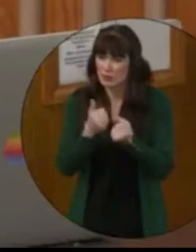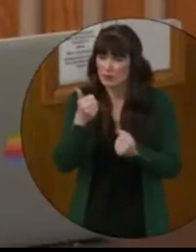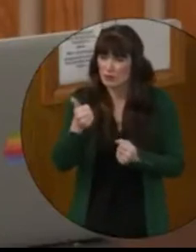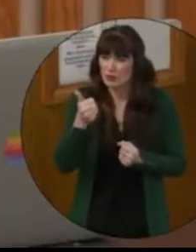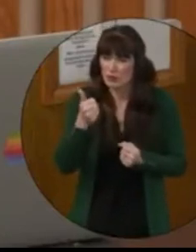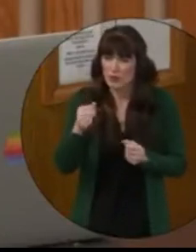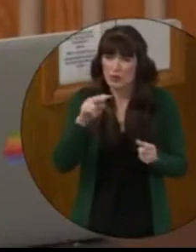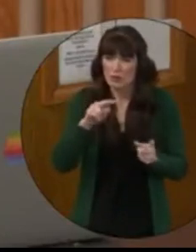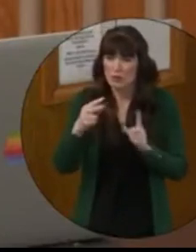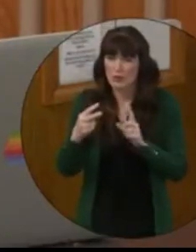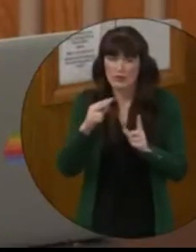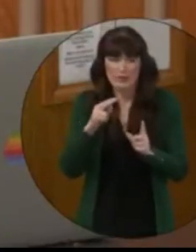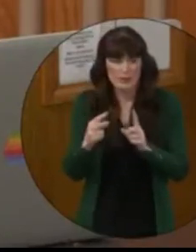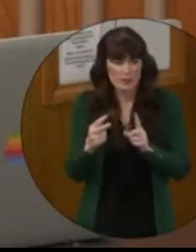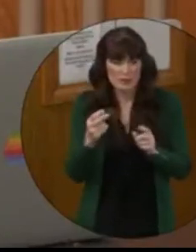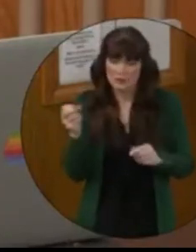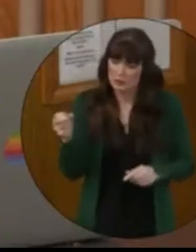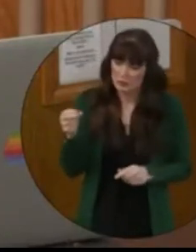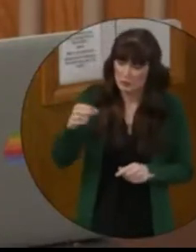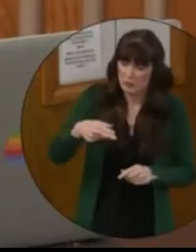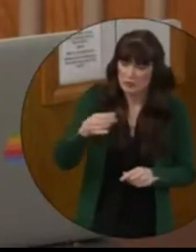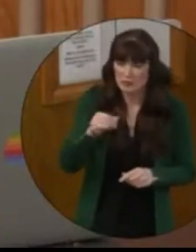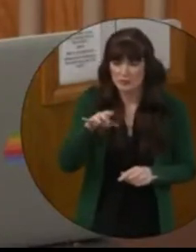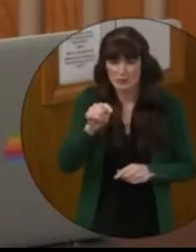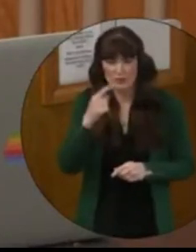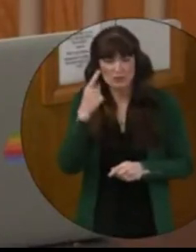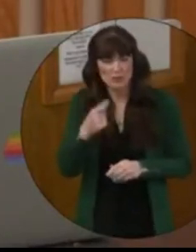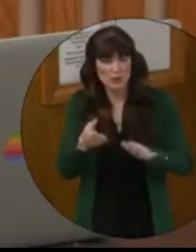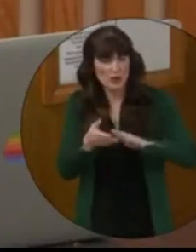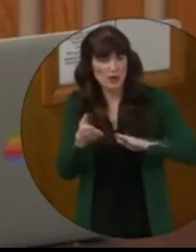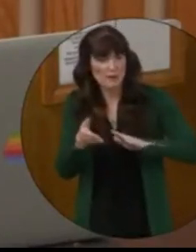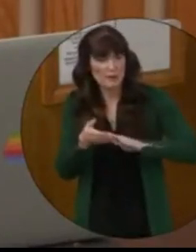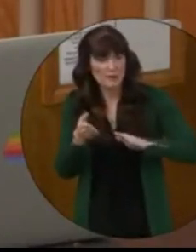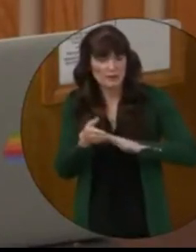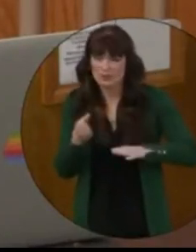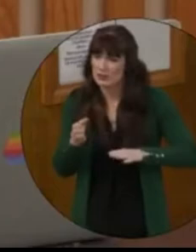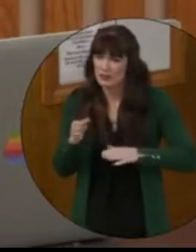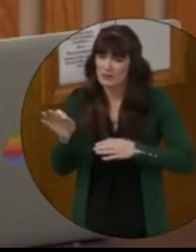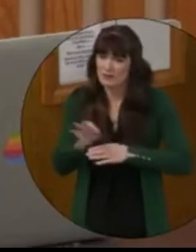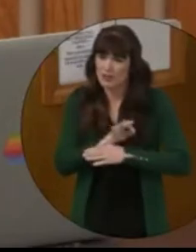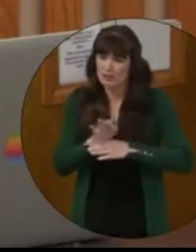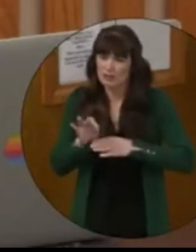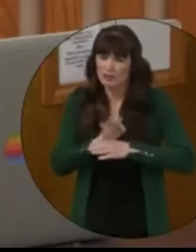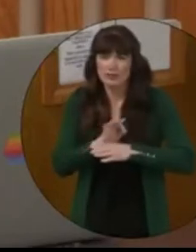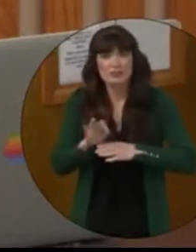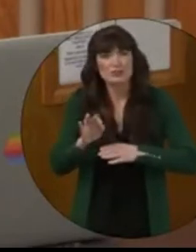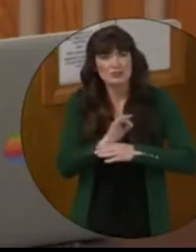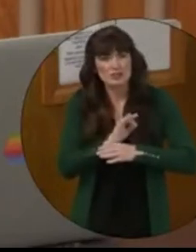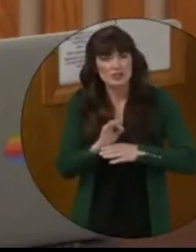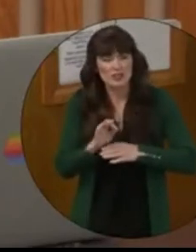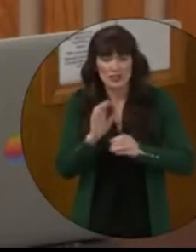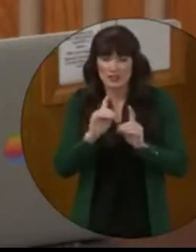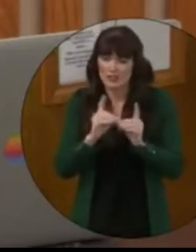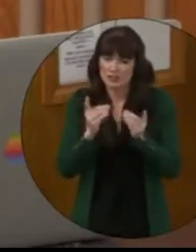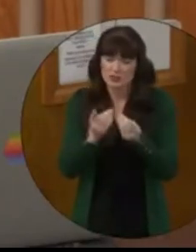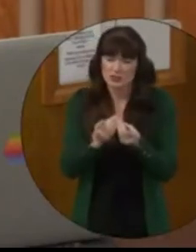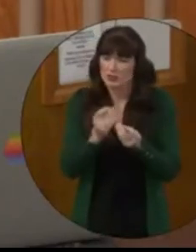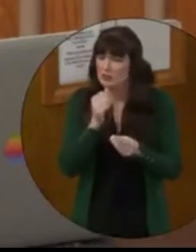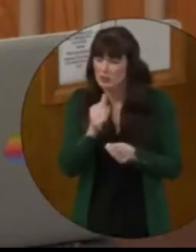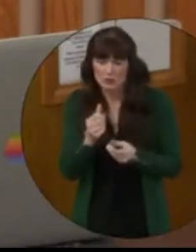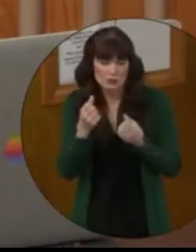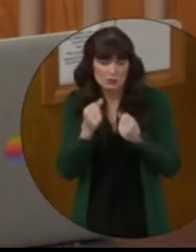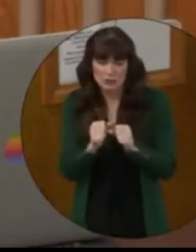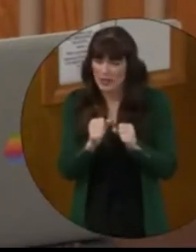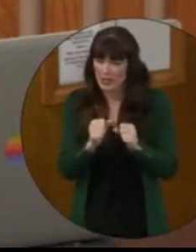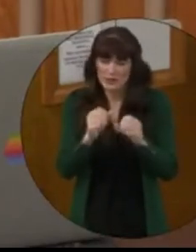effort to overrule the superintendent on operational functions of the district. You make no effort to educate or support decisions or